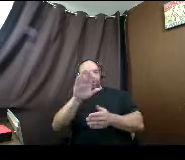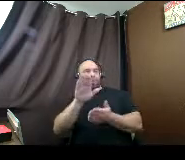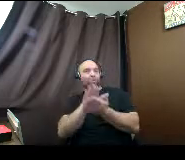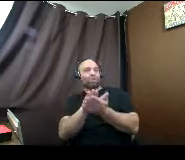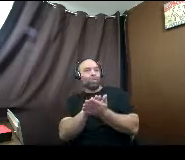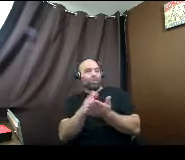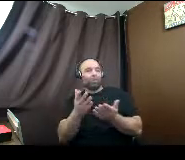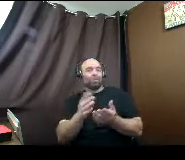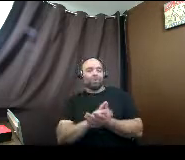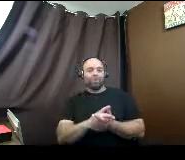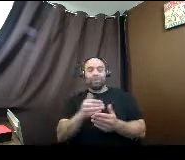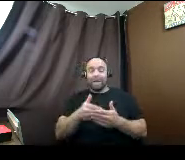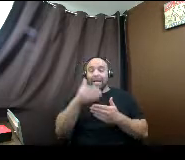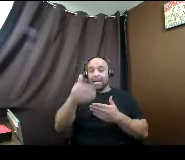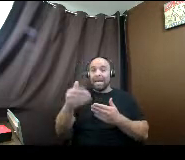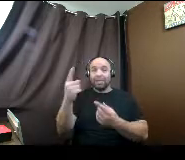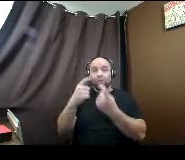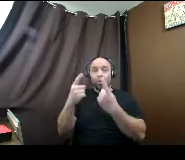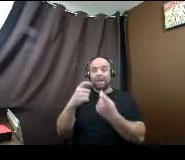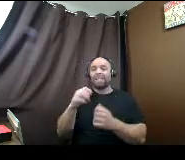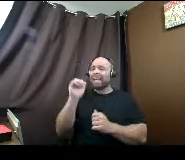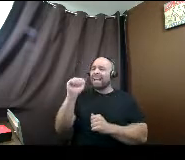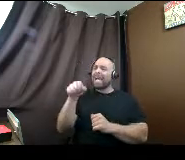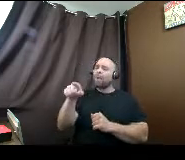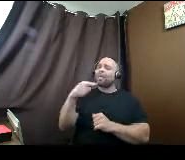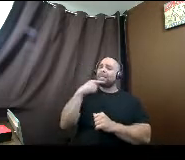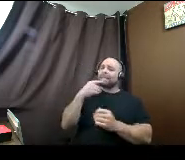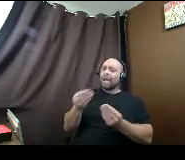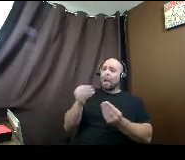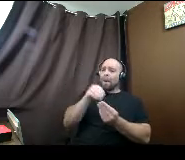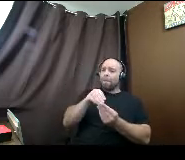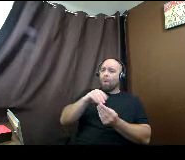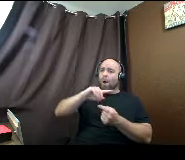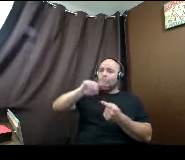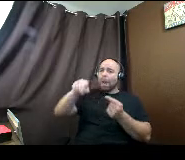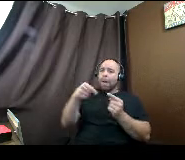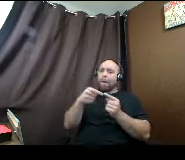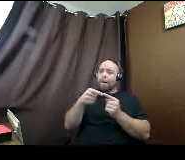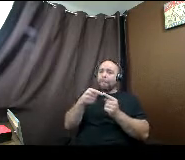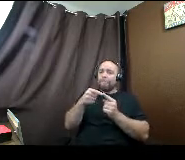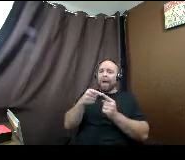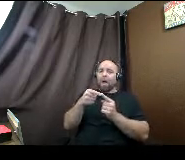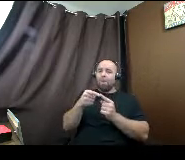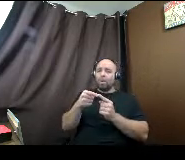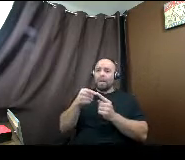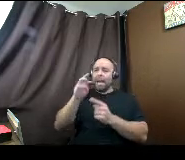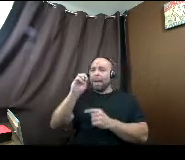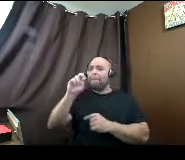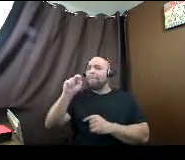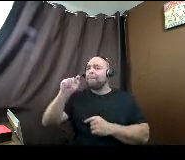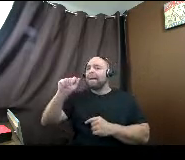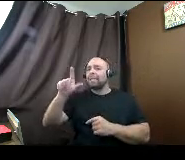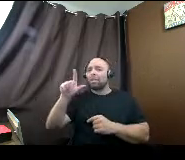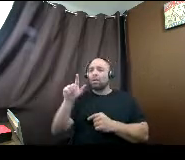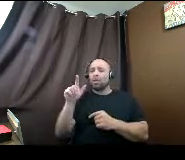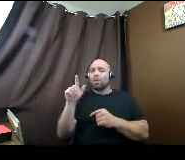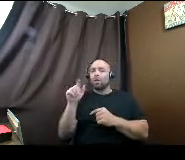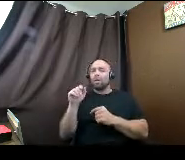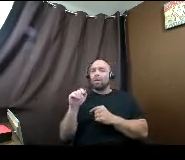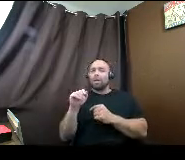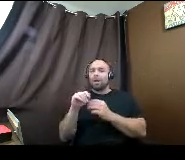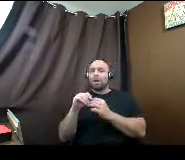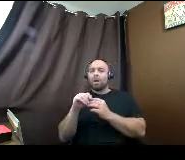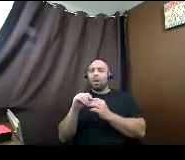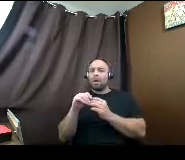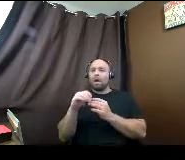OK, next question. Could you say more about middle income families and applying for FAFSA? Yeah, so for